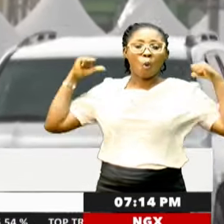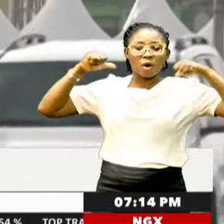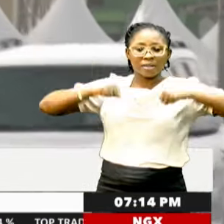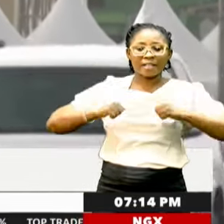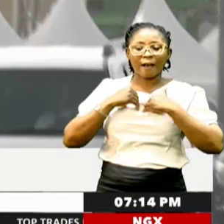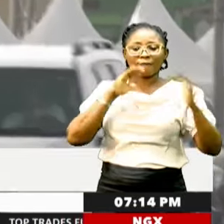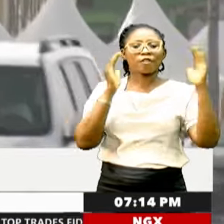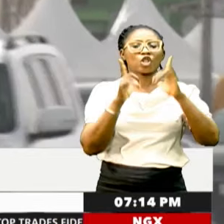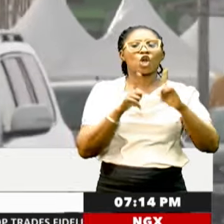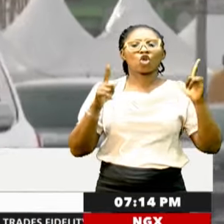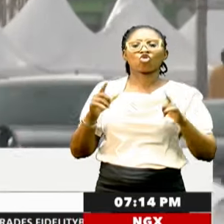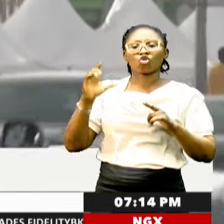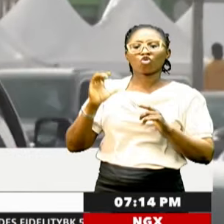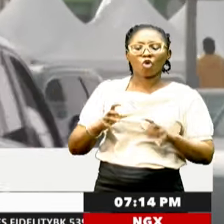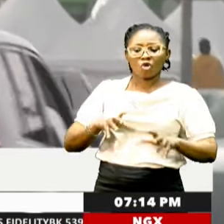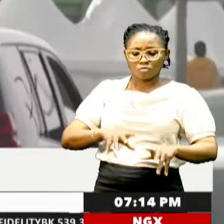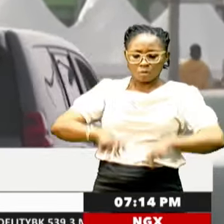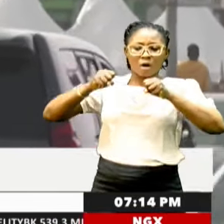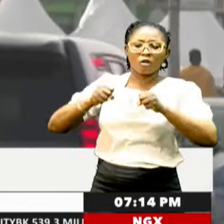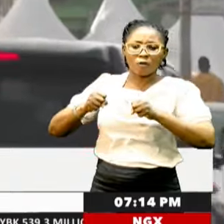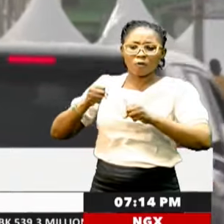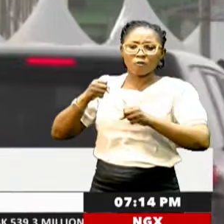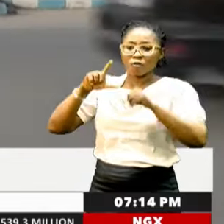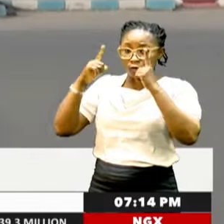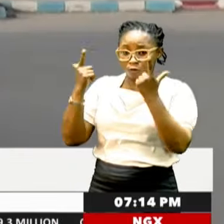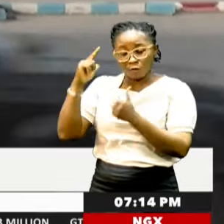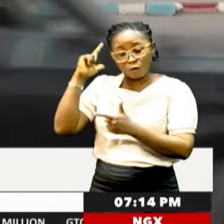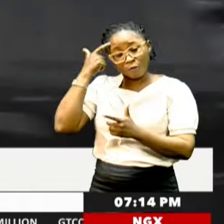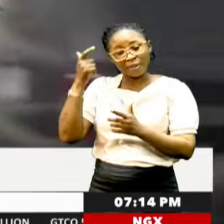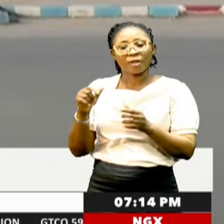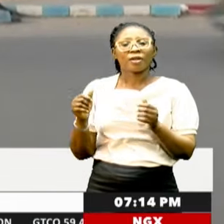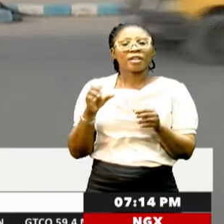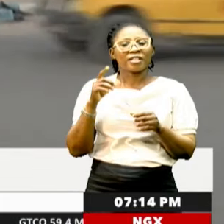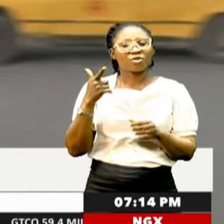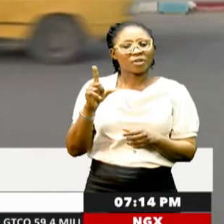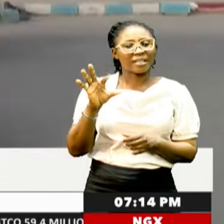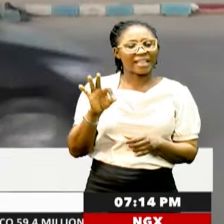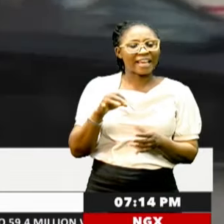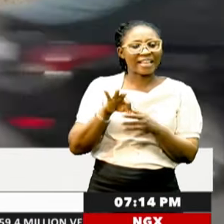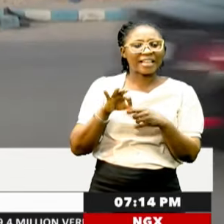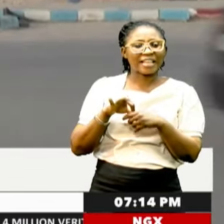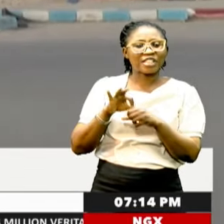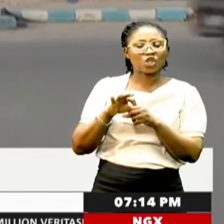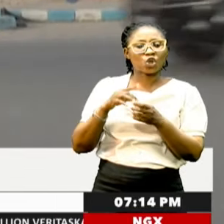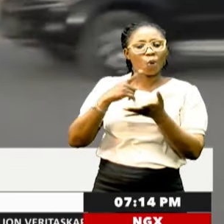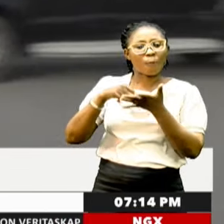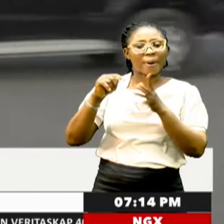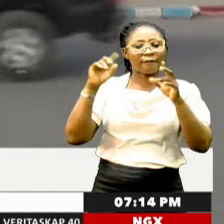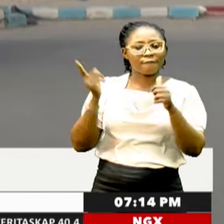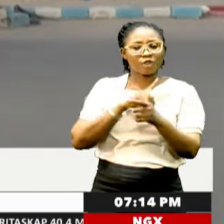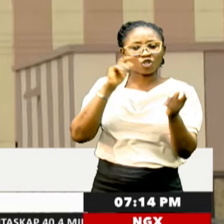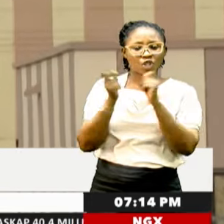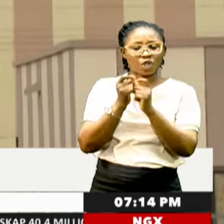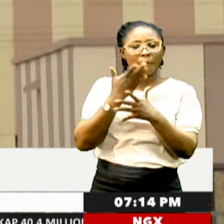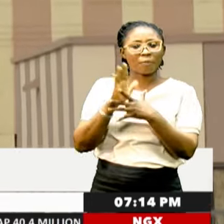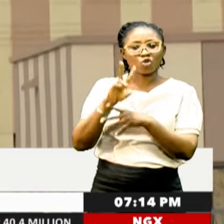faced a series of coups and authoritarian regimes, with the 2019 elections marking the first transition between